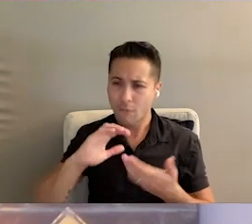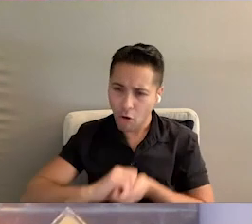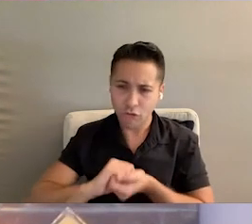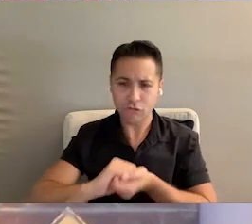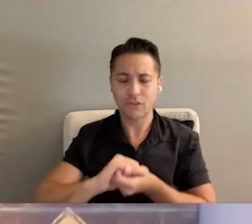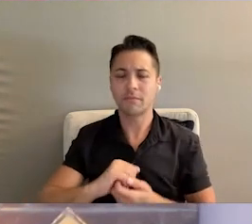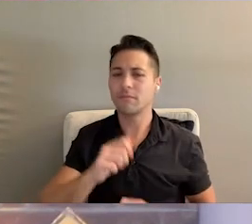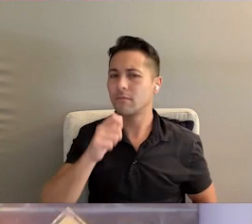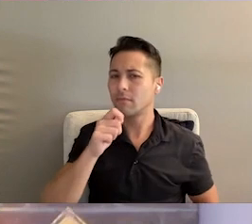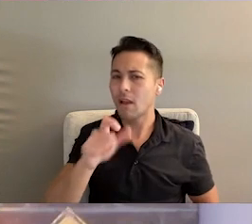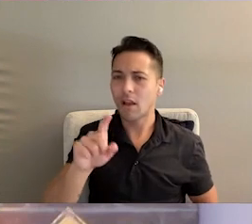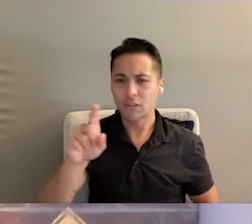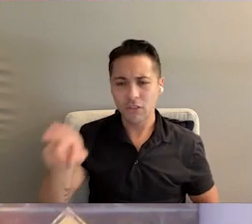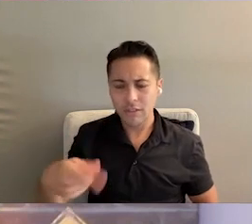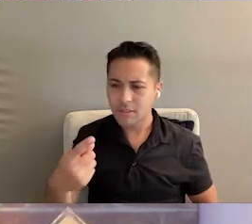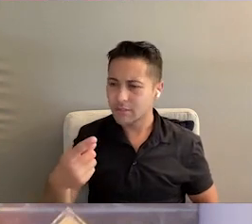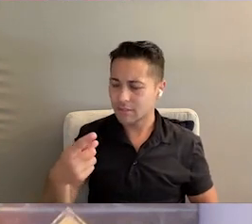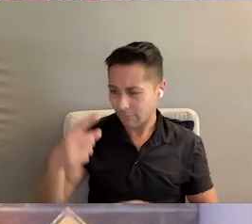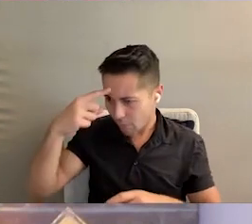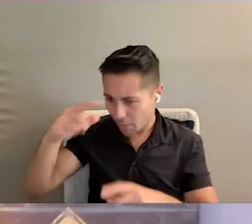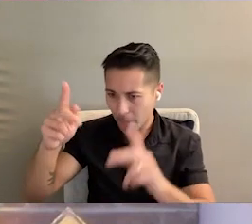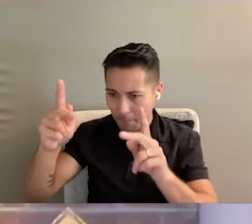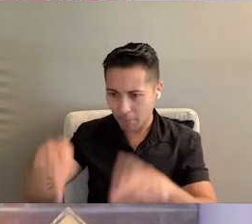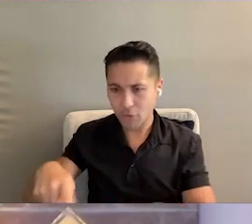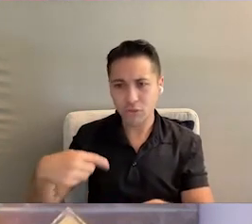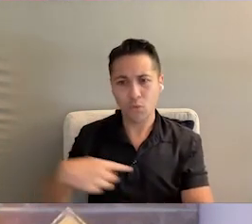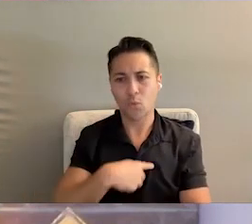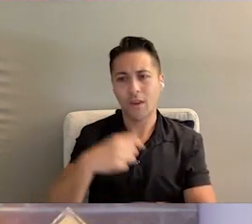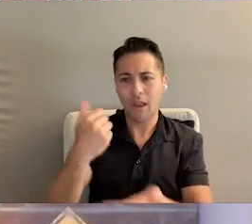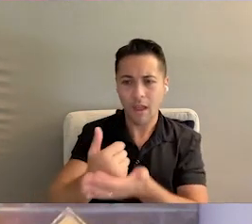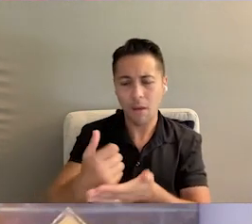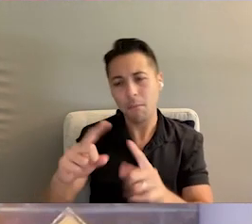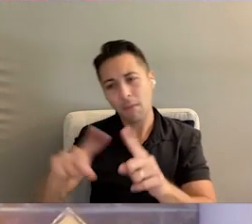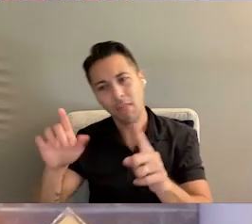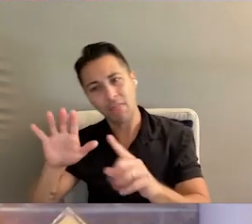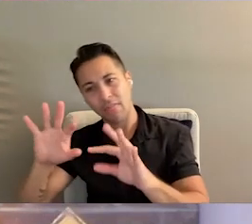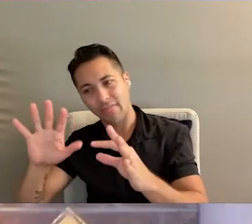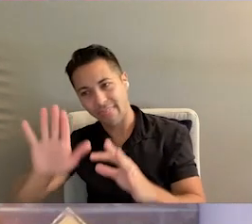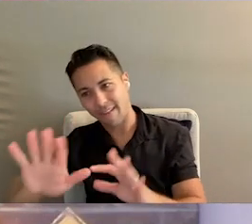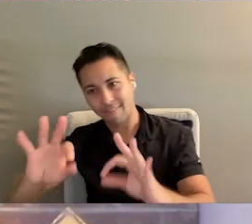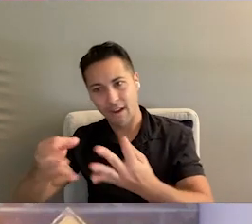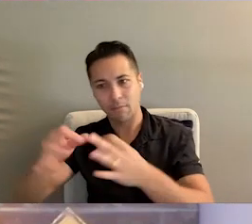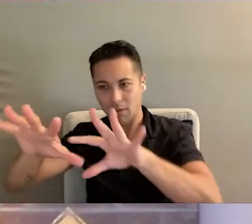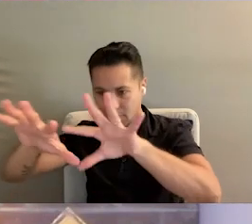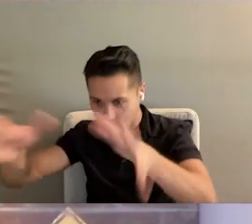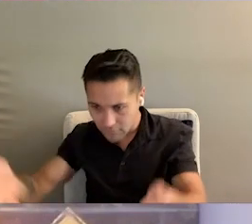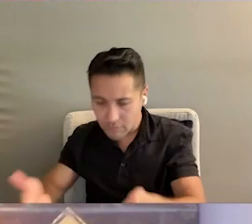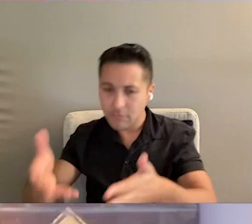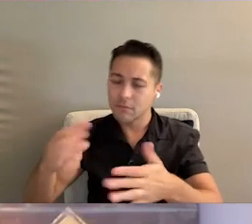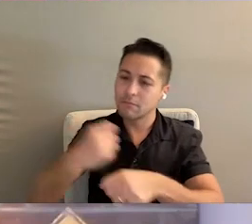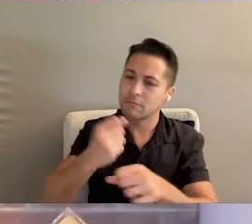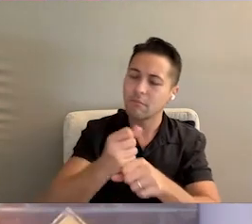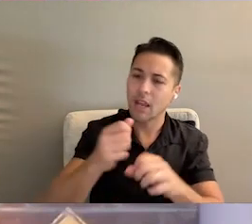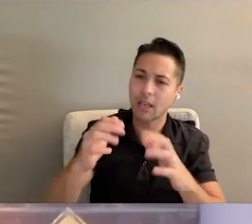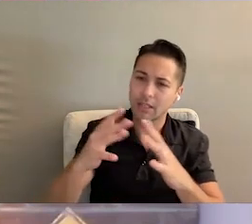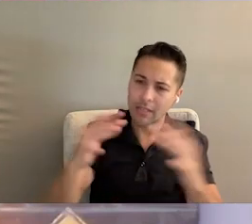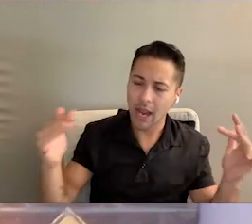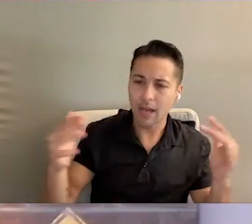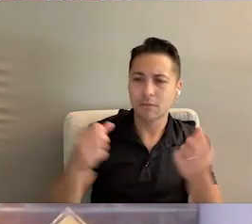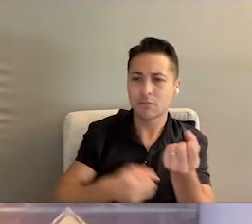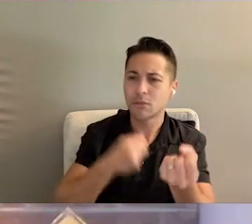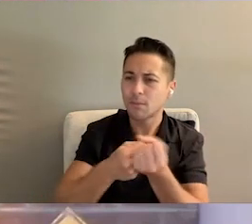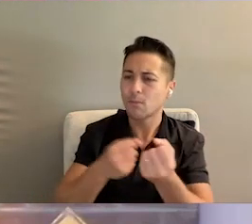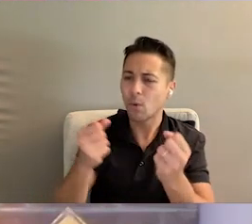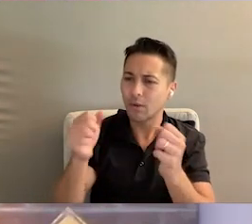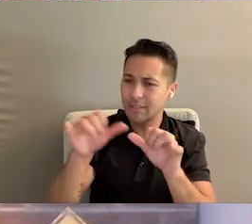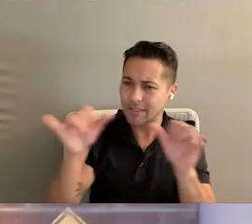to wrap around not just the individual we serve, but their family as a whole, to create a dynamic support system